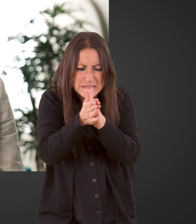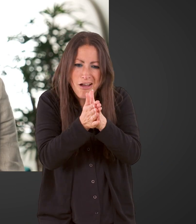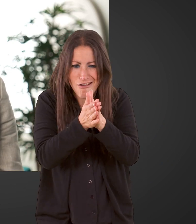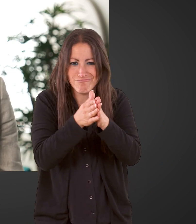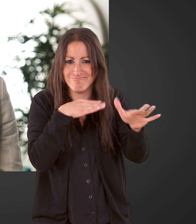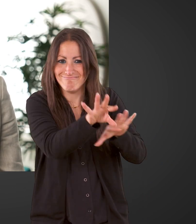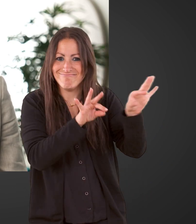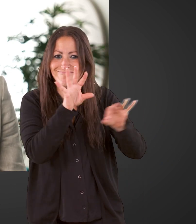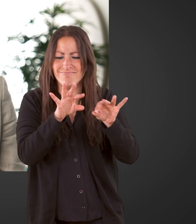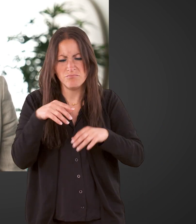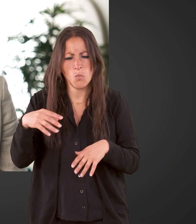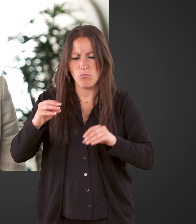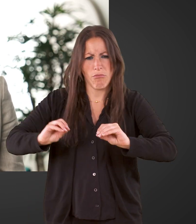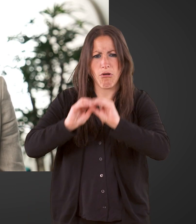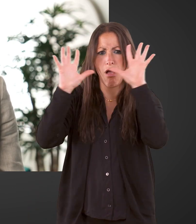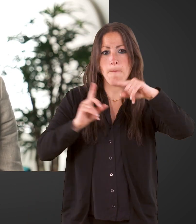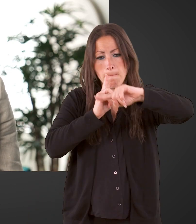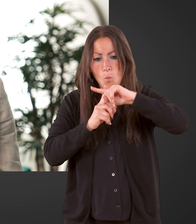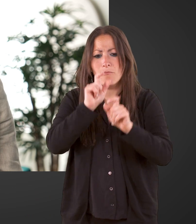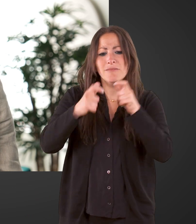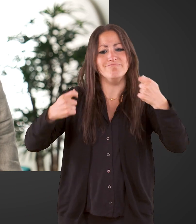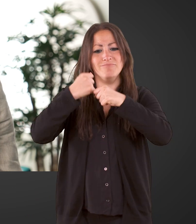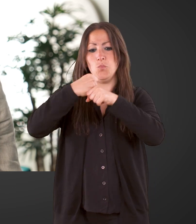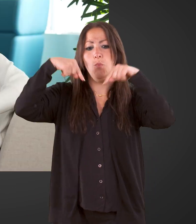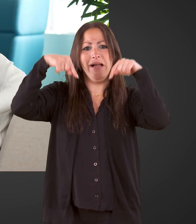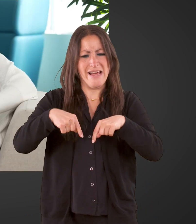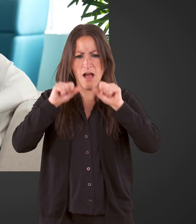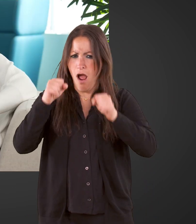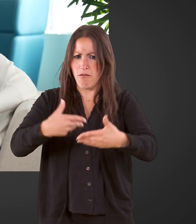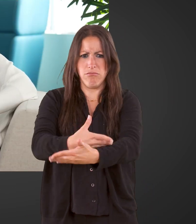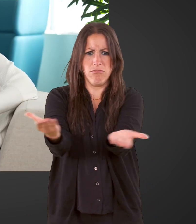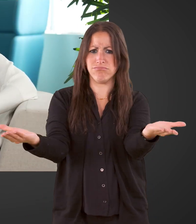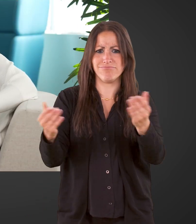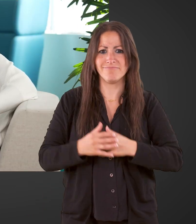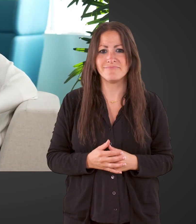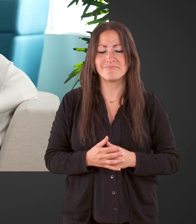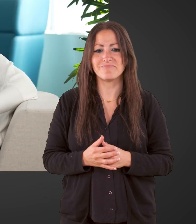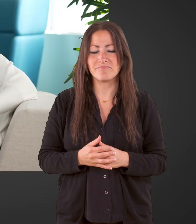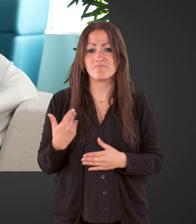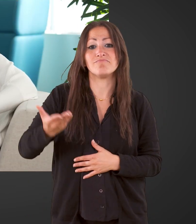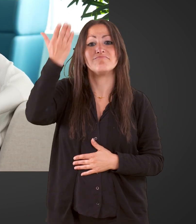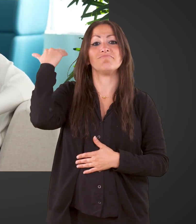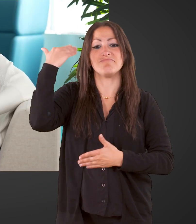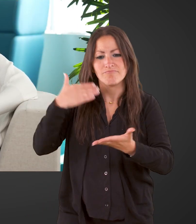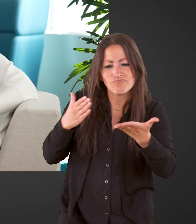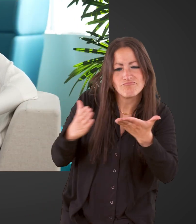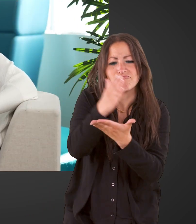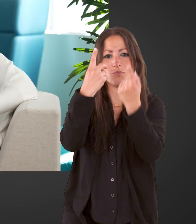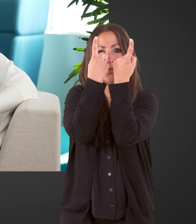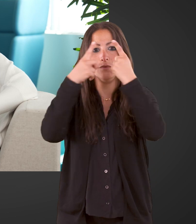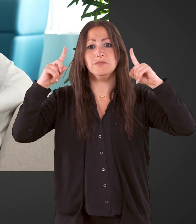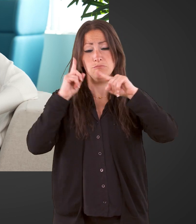be transparent and accessible to all eligible candidates. The diversity of origins I've noticed during my studies